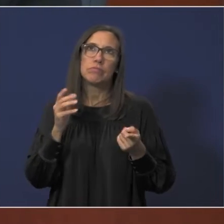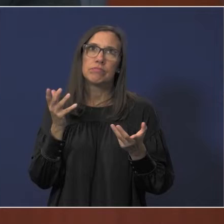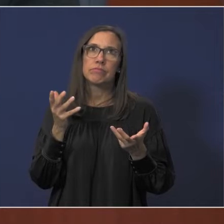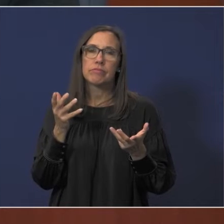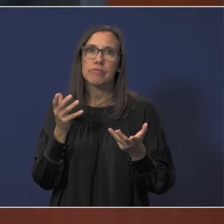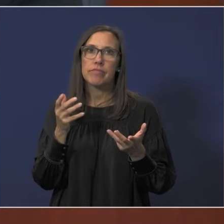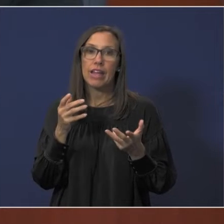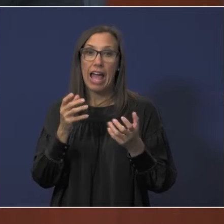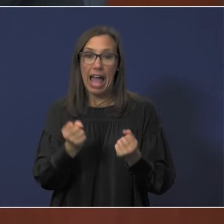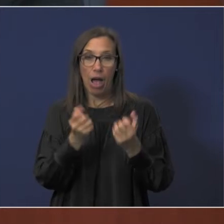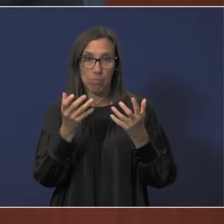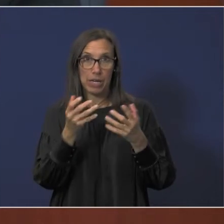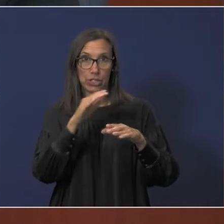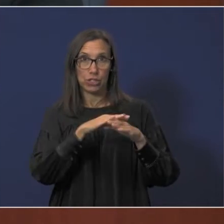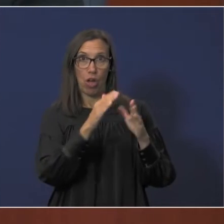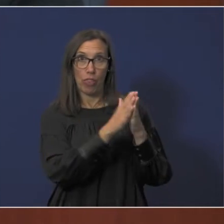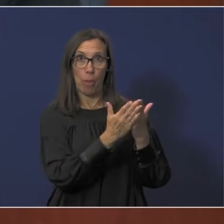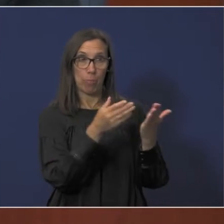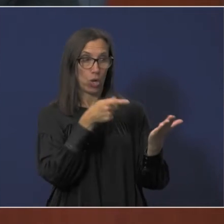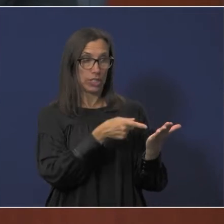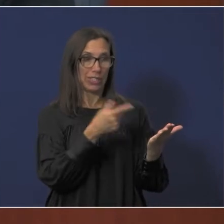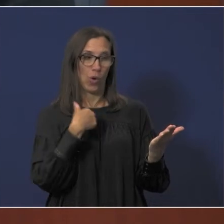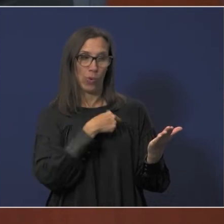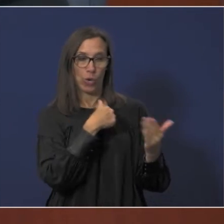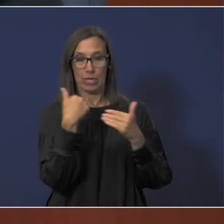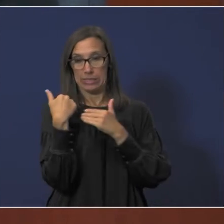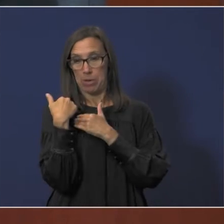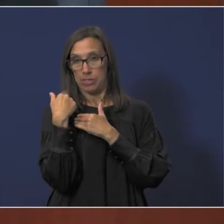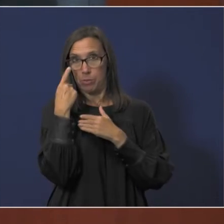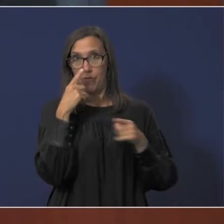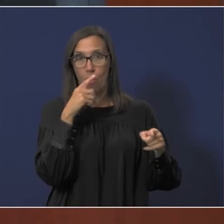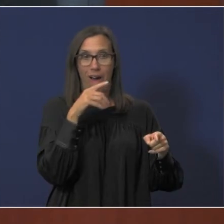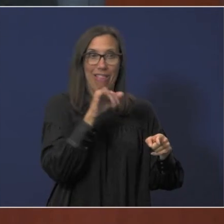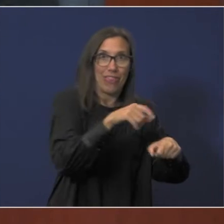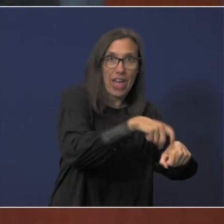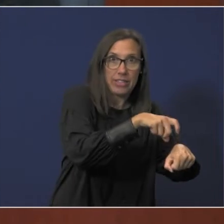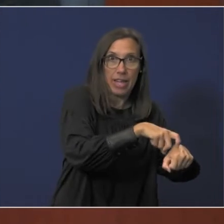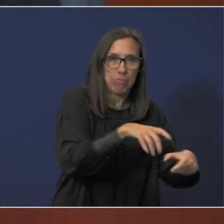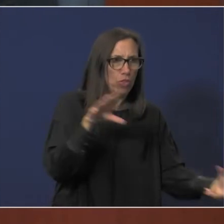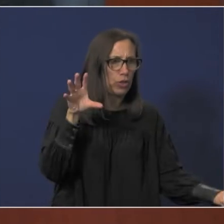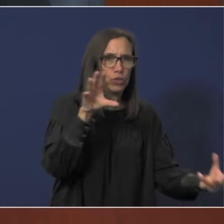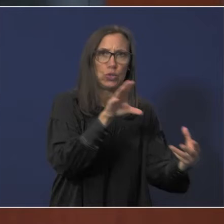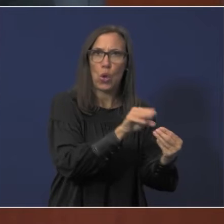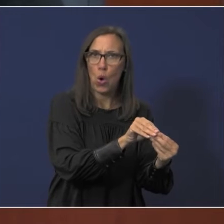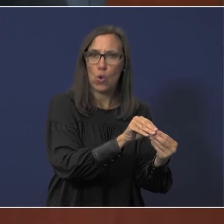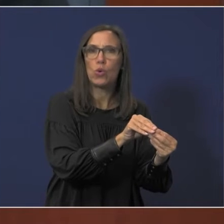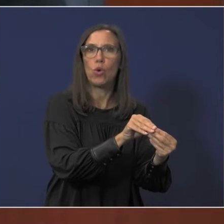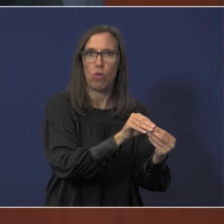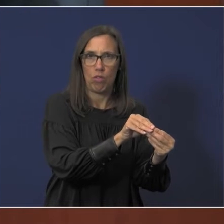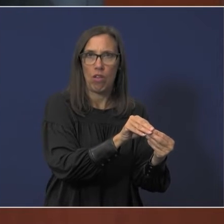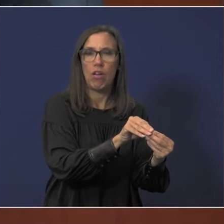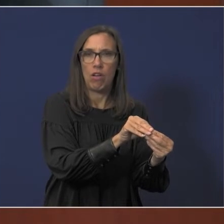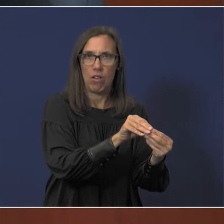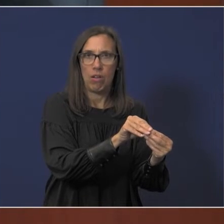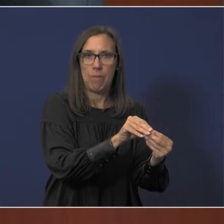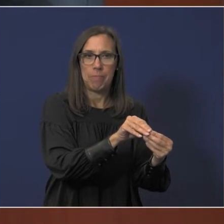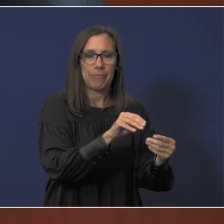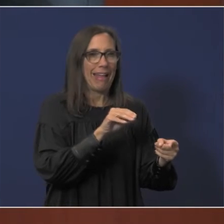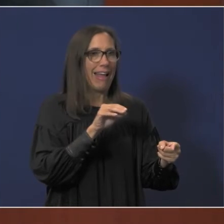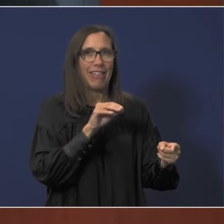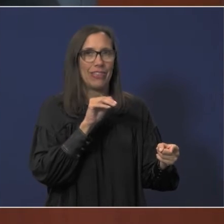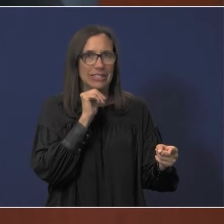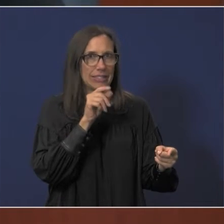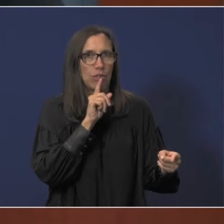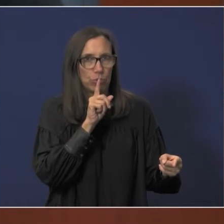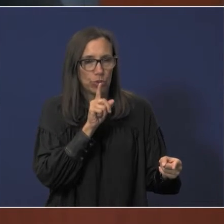the amount that's on the books we were responsible for at that point in time the total liability of which that would not be the